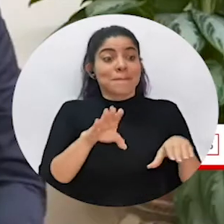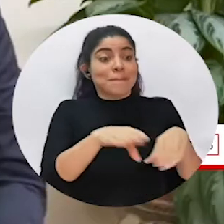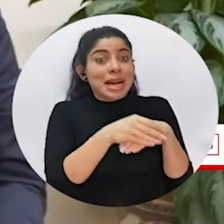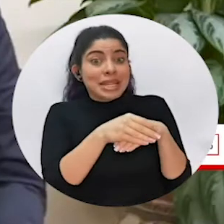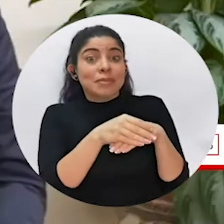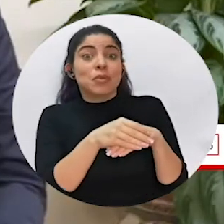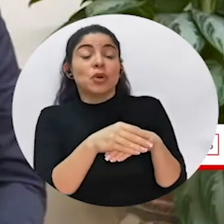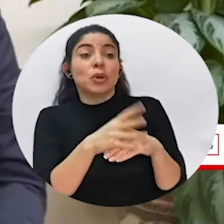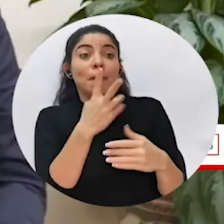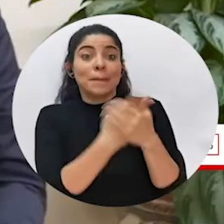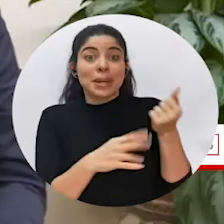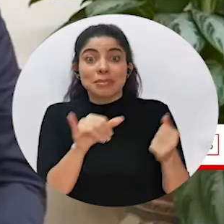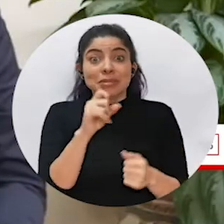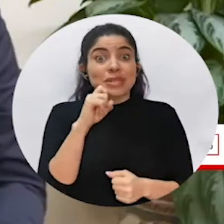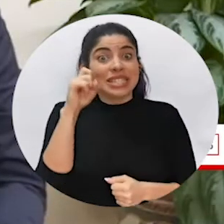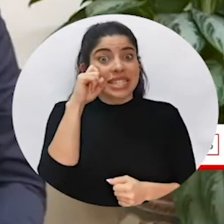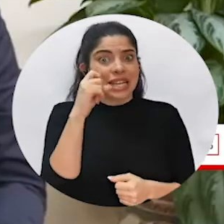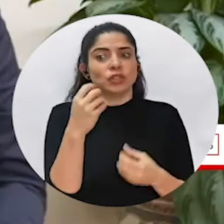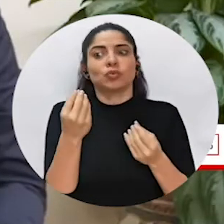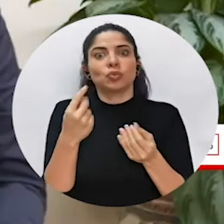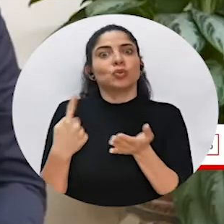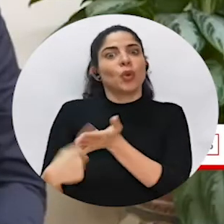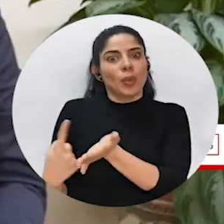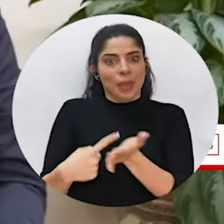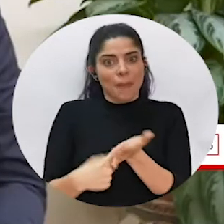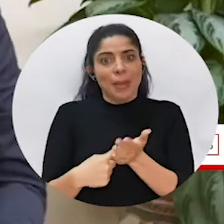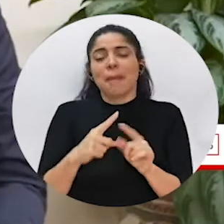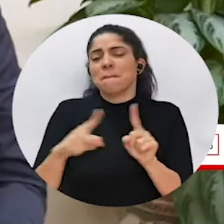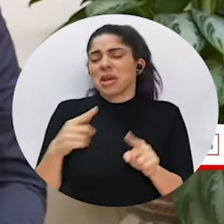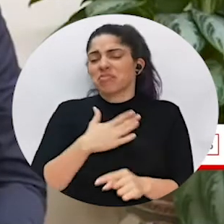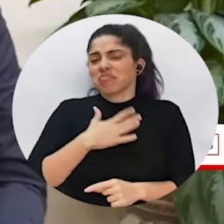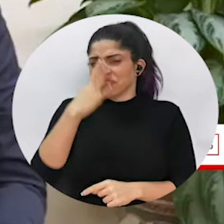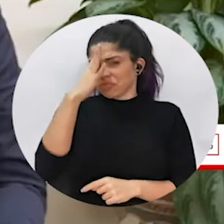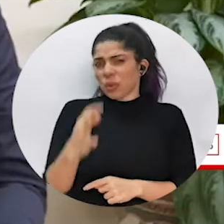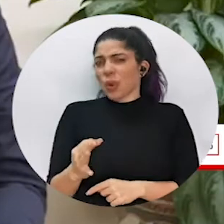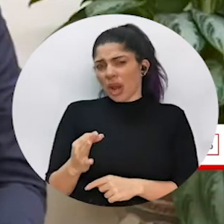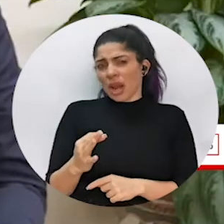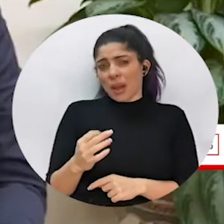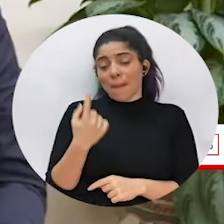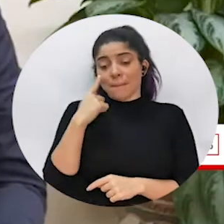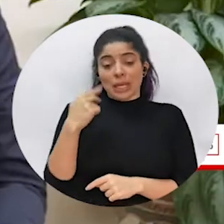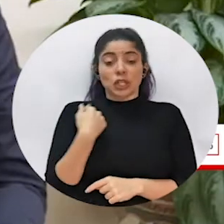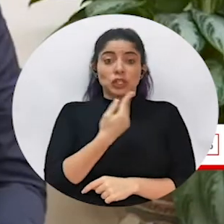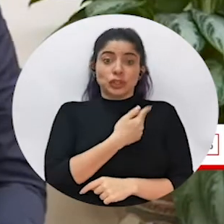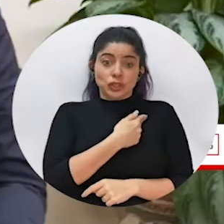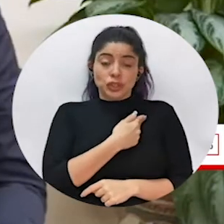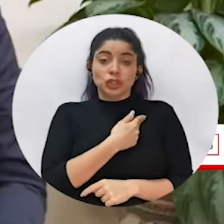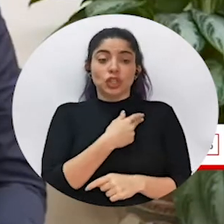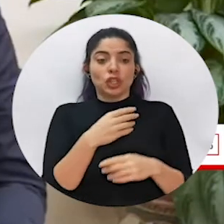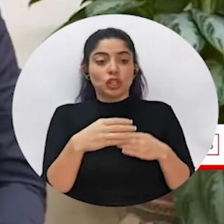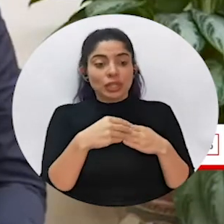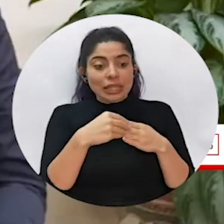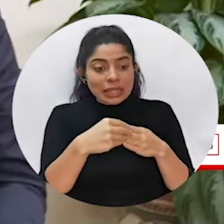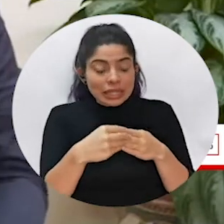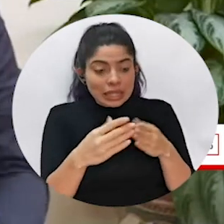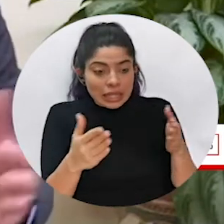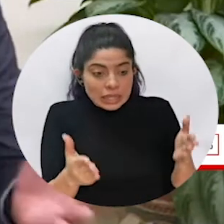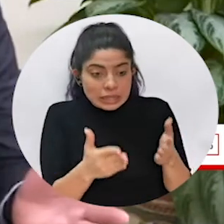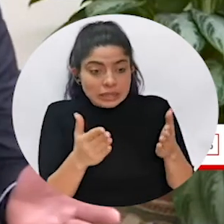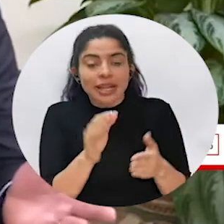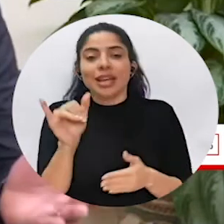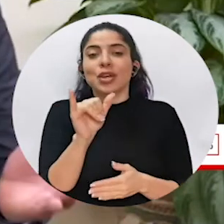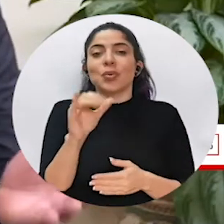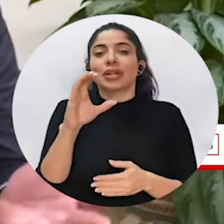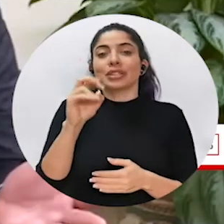Currently, same-sex marriage is a topic that's very debated, but I do believe that for us, the way to lead,